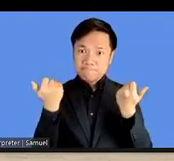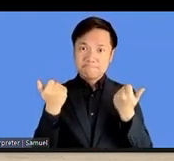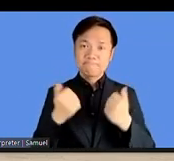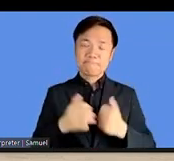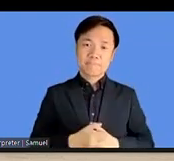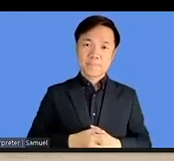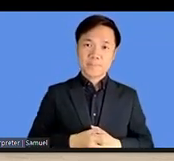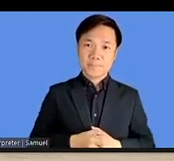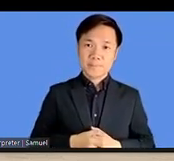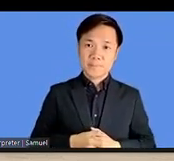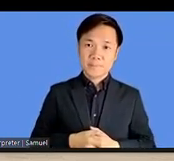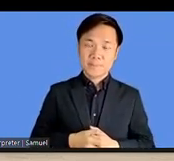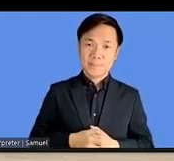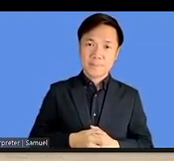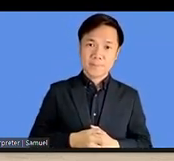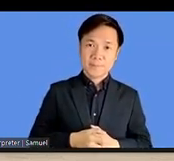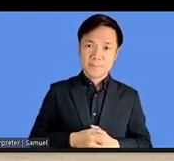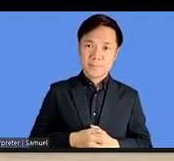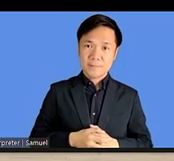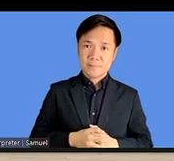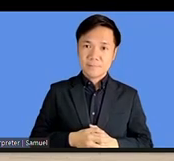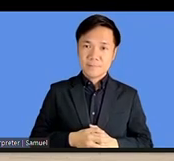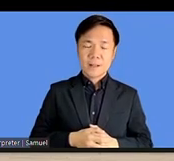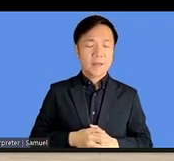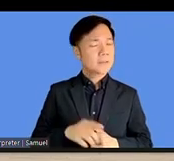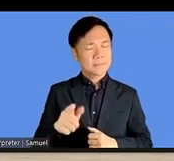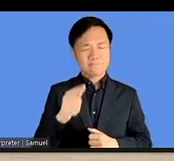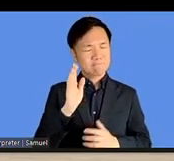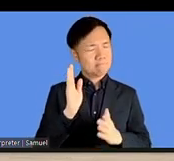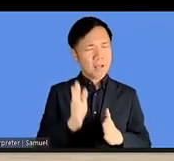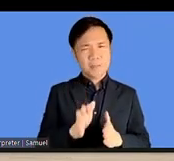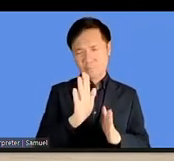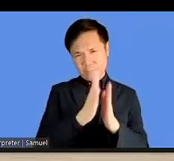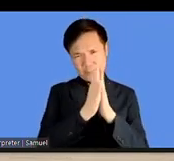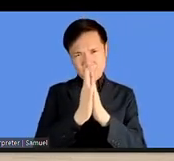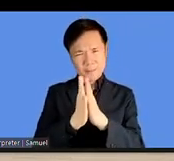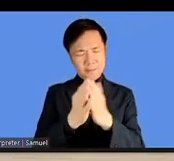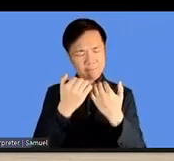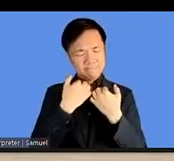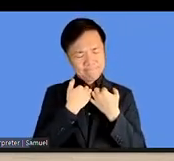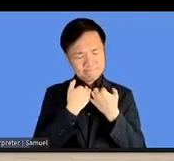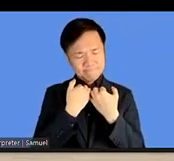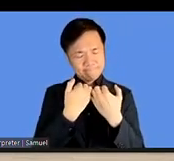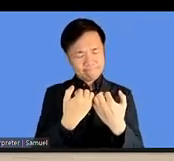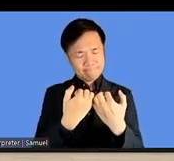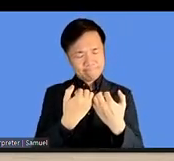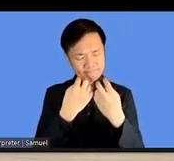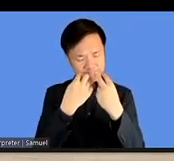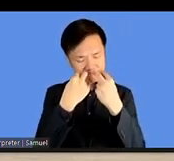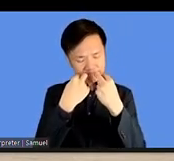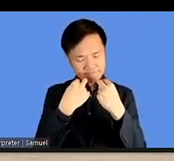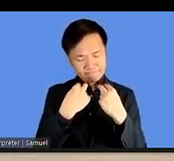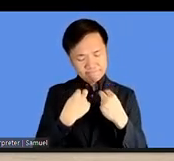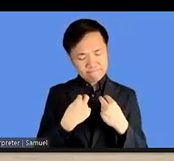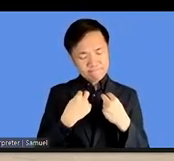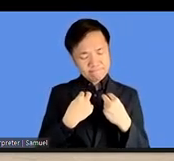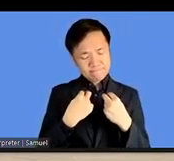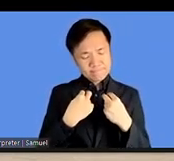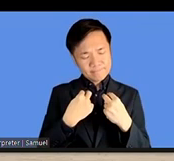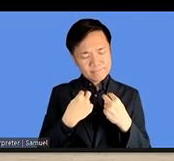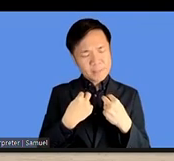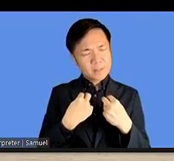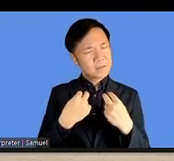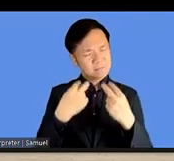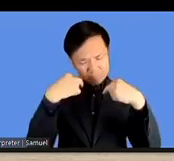a, a sort of a moment of self-reflection here amongst all of us as to what's going on and